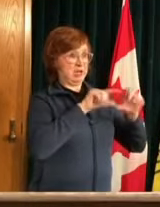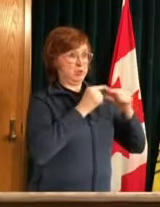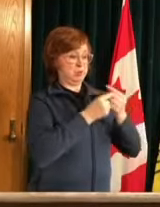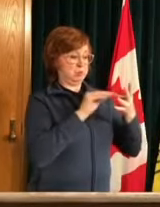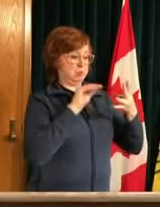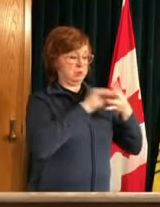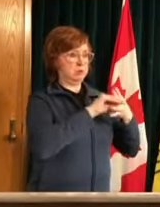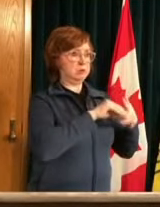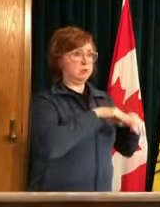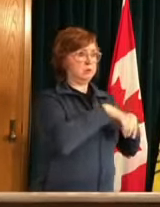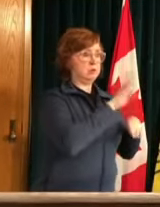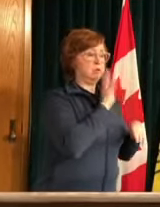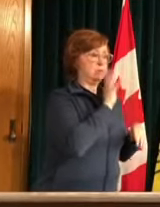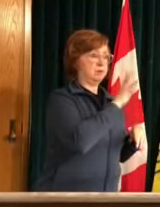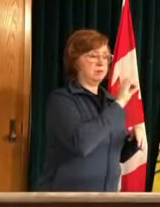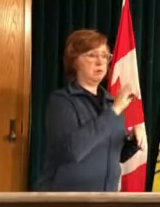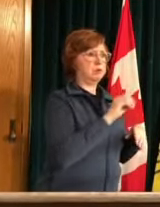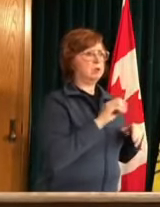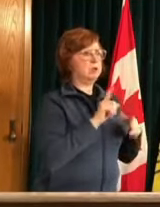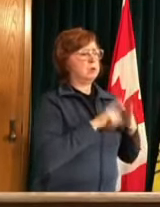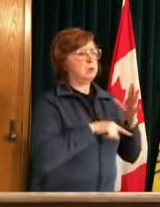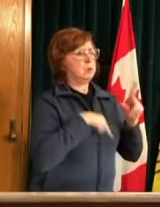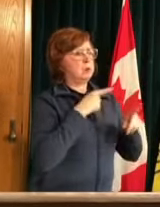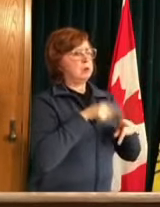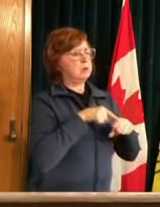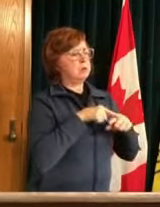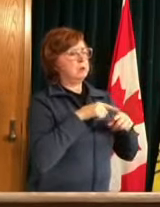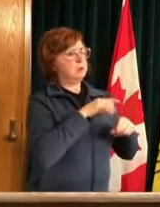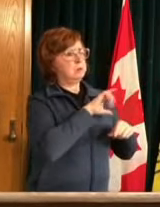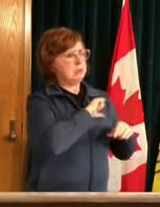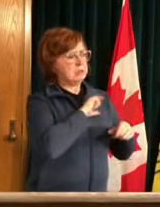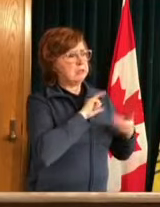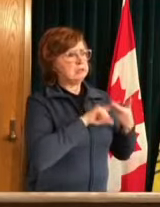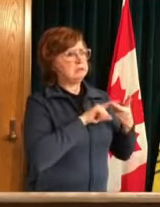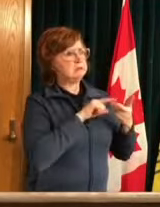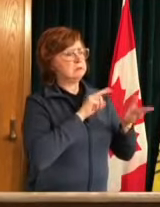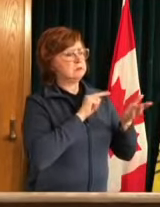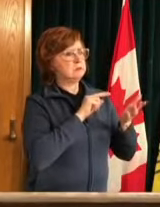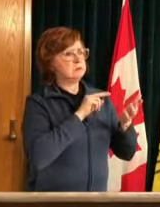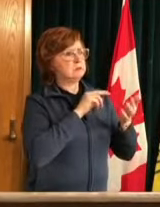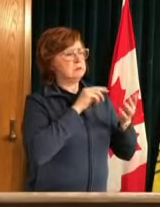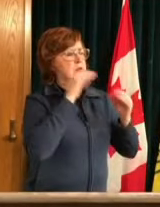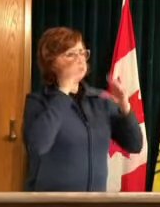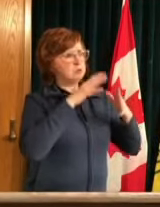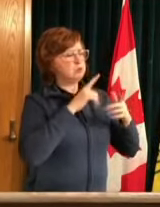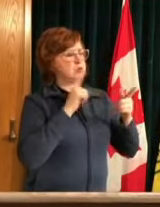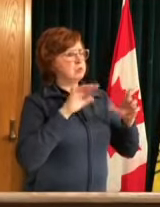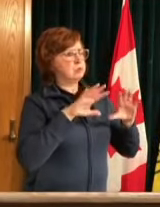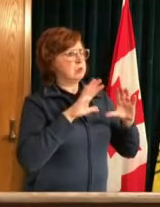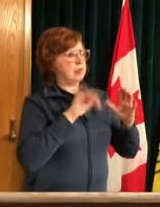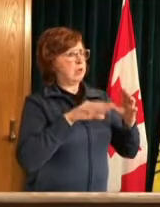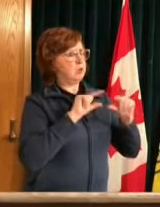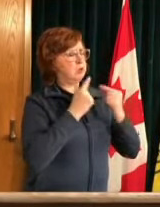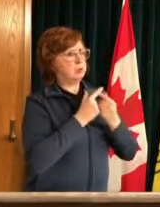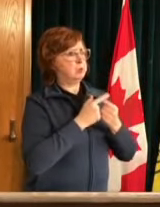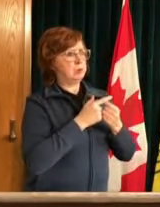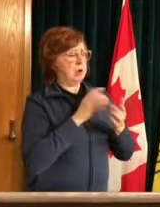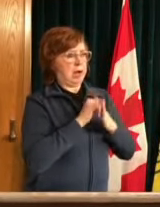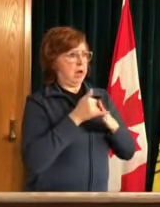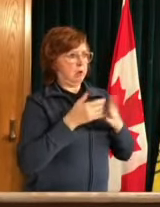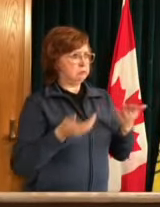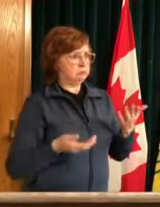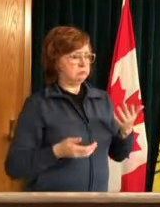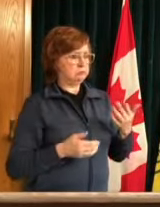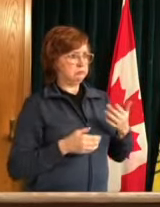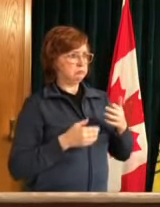going to open up and be a first come first serve for those workers well we'll have uh you know as we get into the first days of may